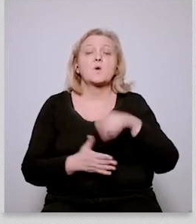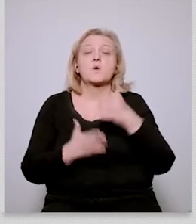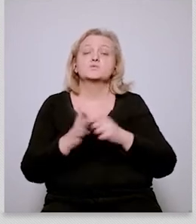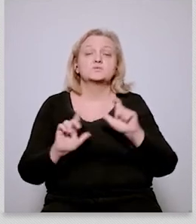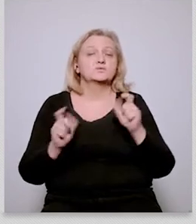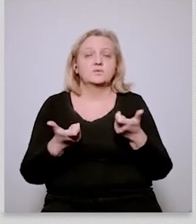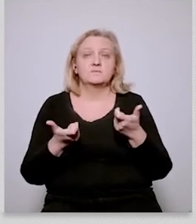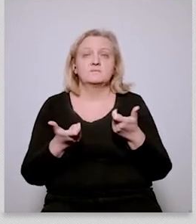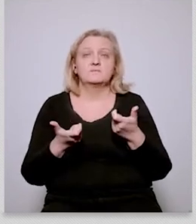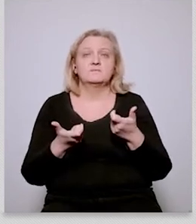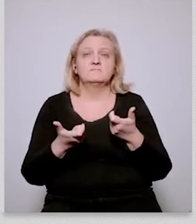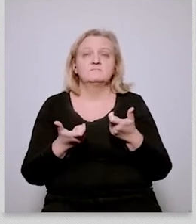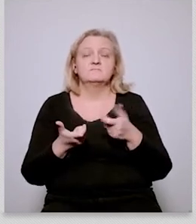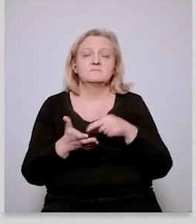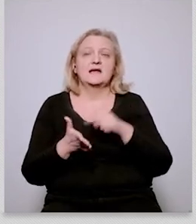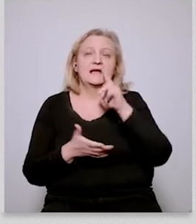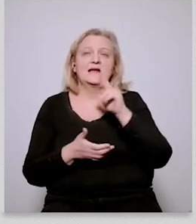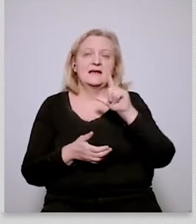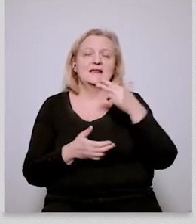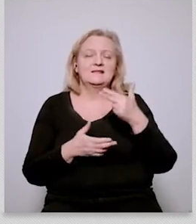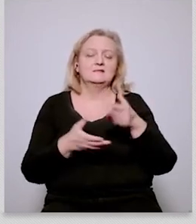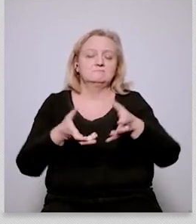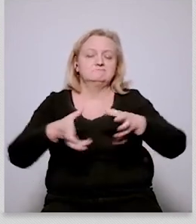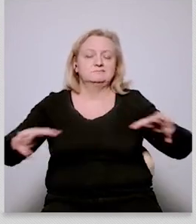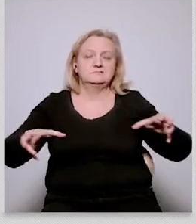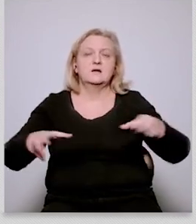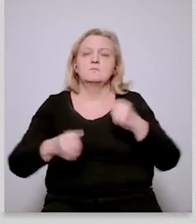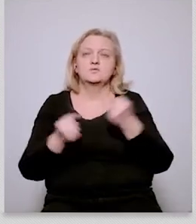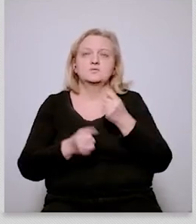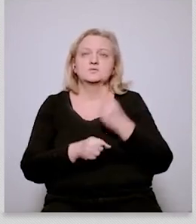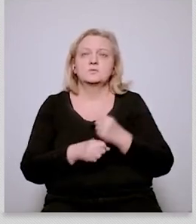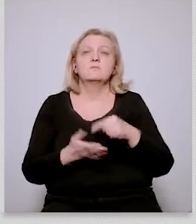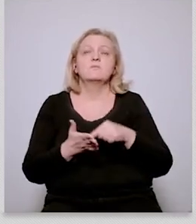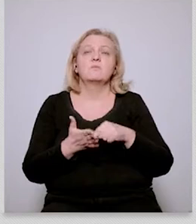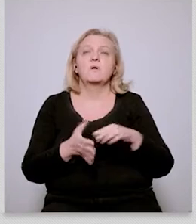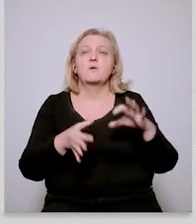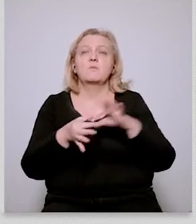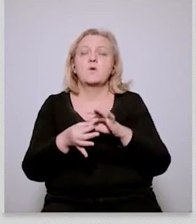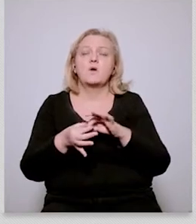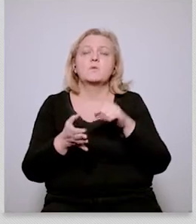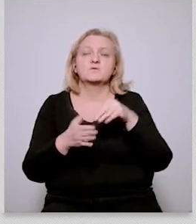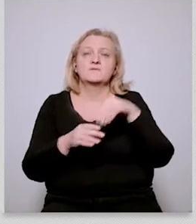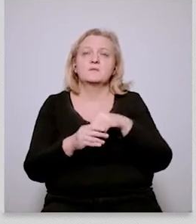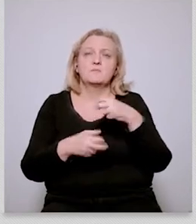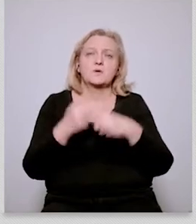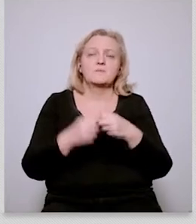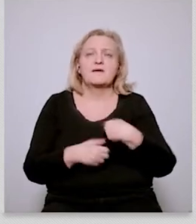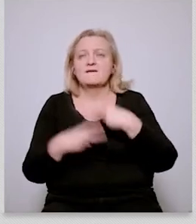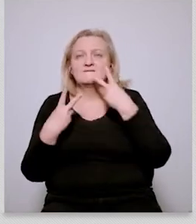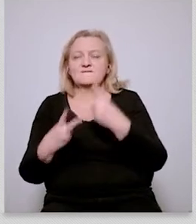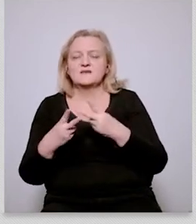mobilization we see it in the in the traditional media we see it on social media and we see it in the online